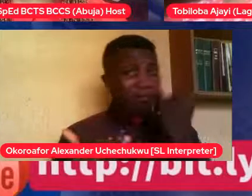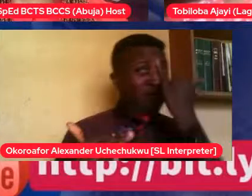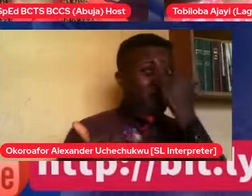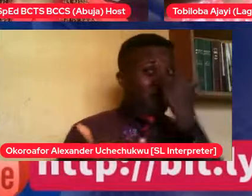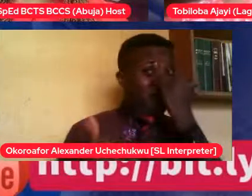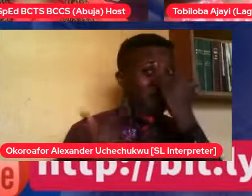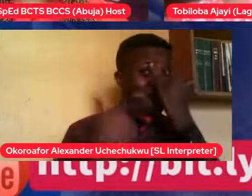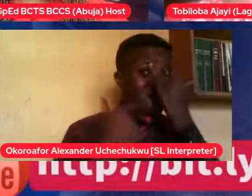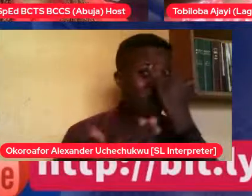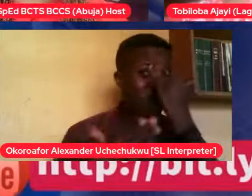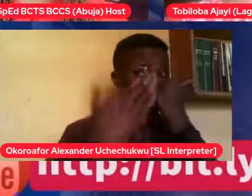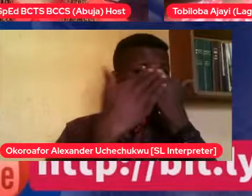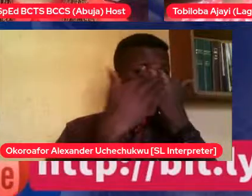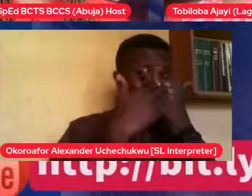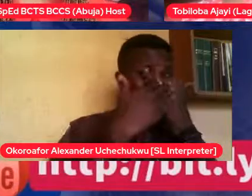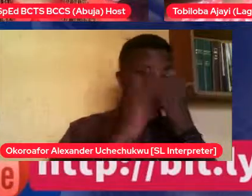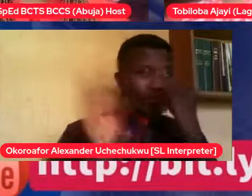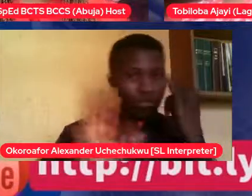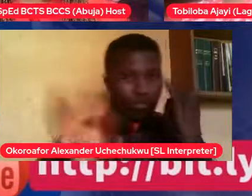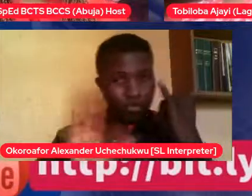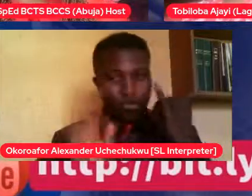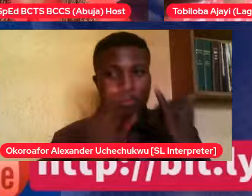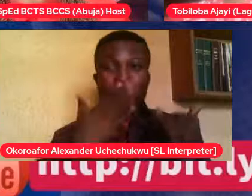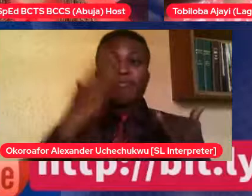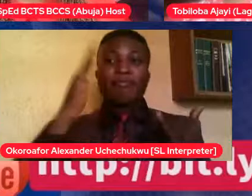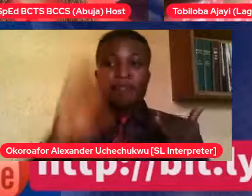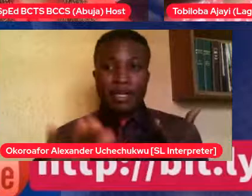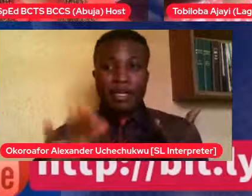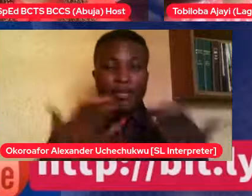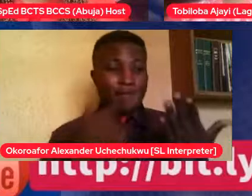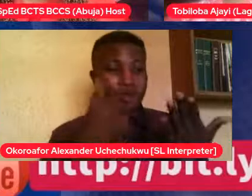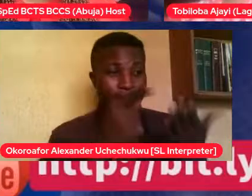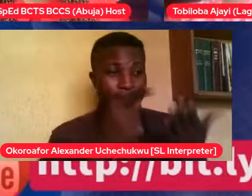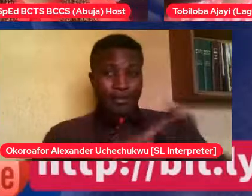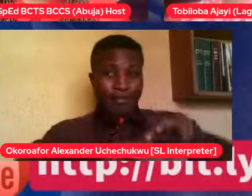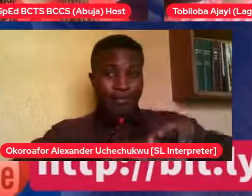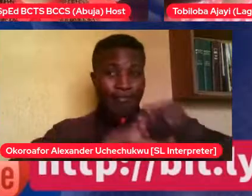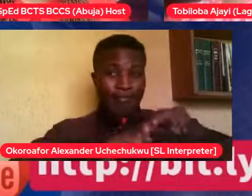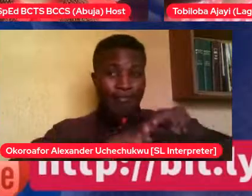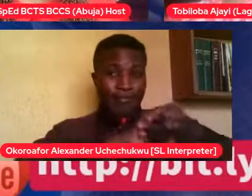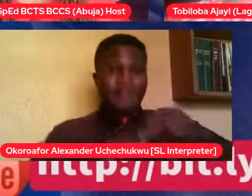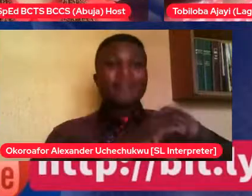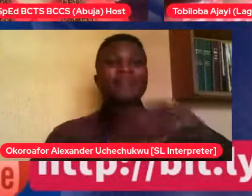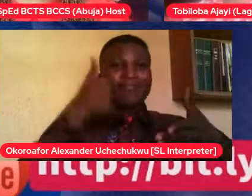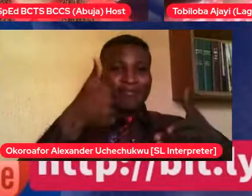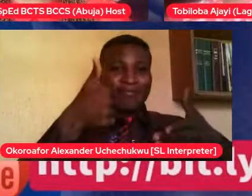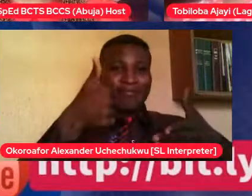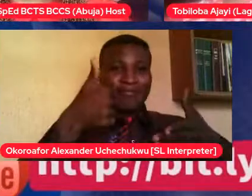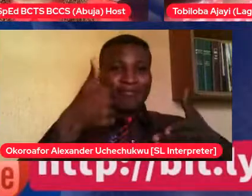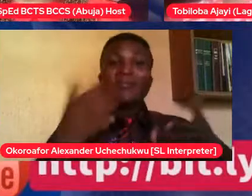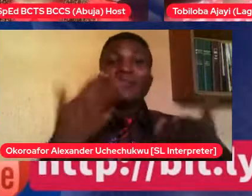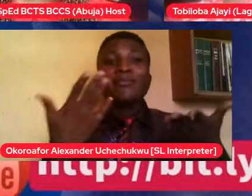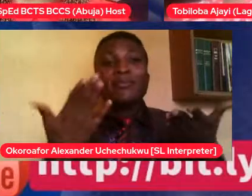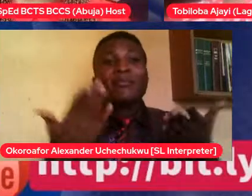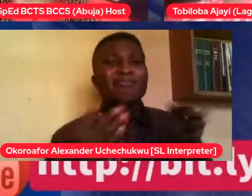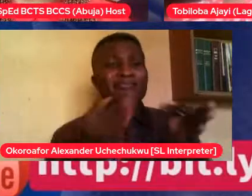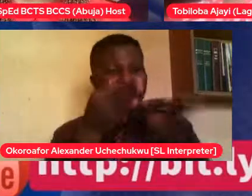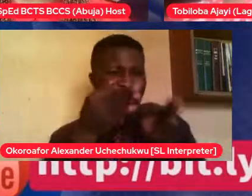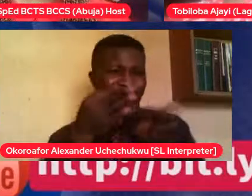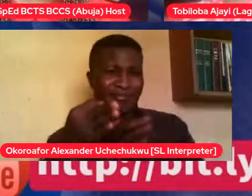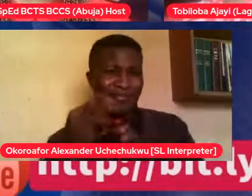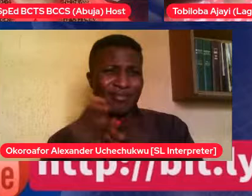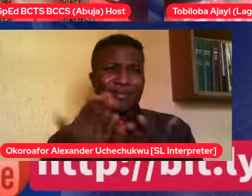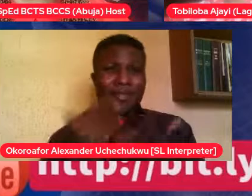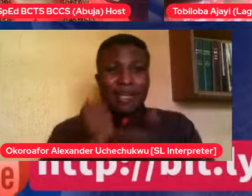knowing the right things to say and the right way to go about. So pretty much we're on that. Where we still have a challenge now is,